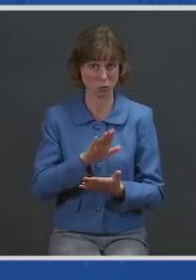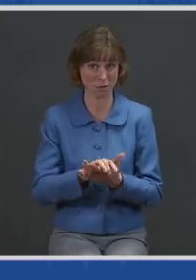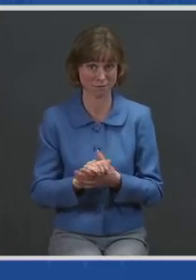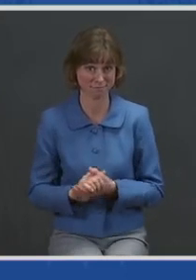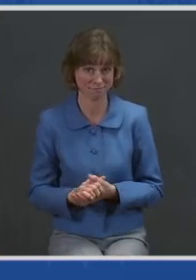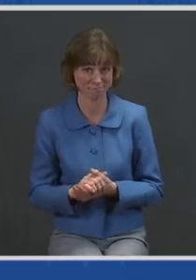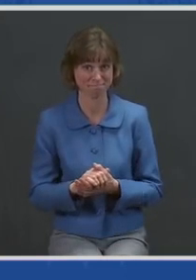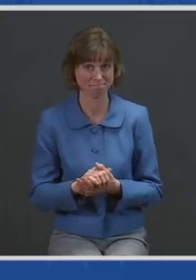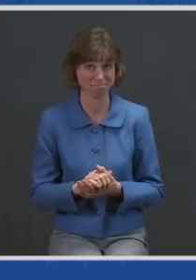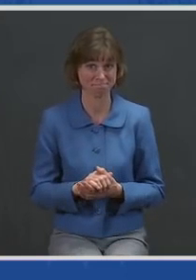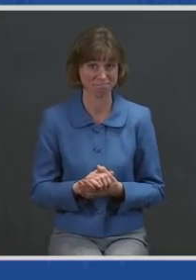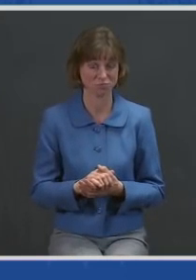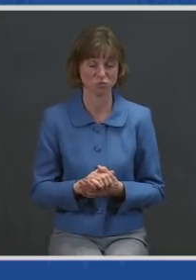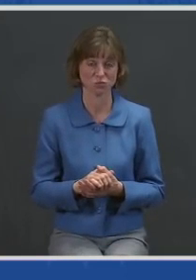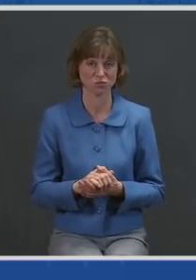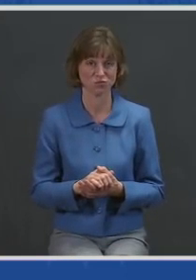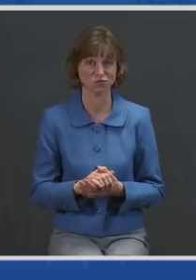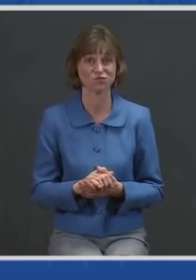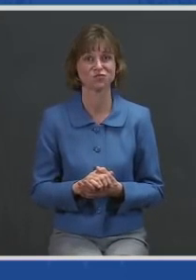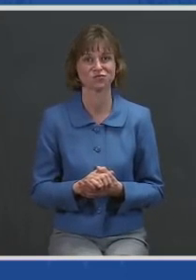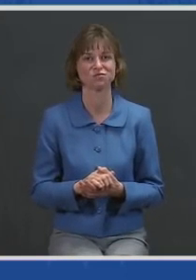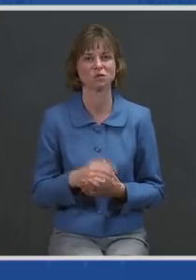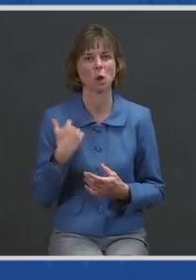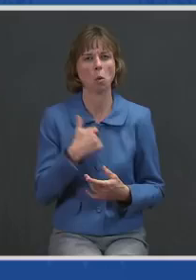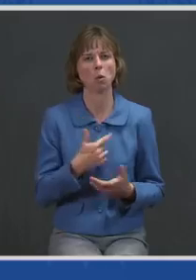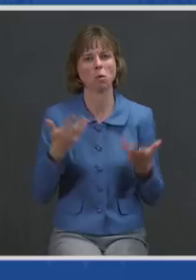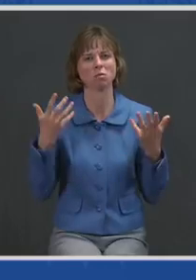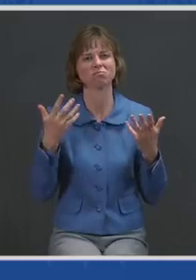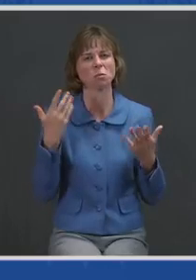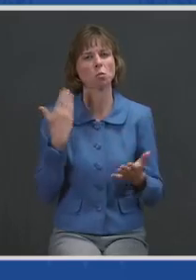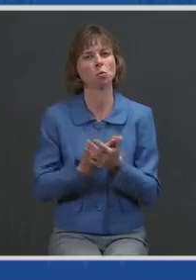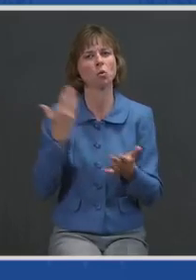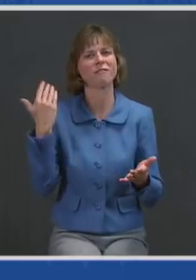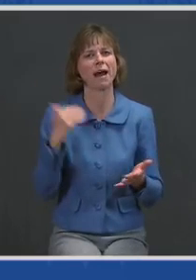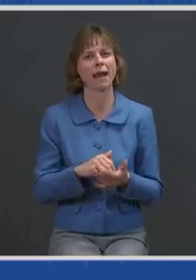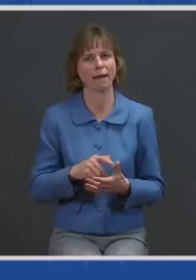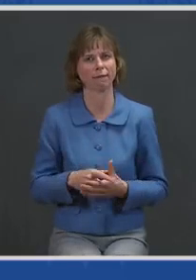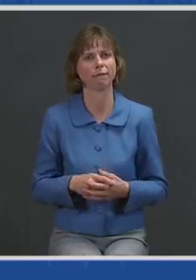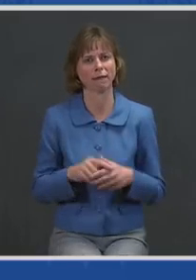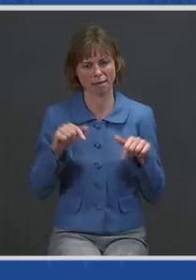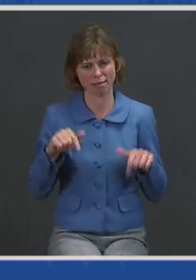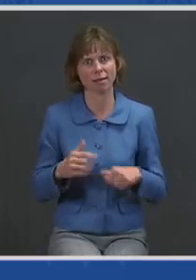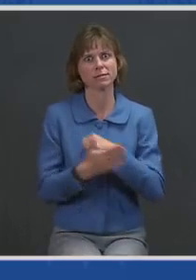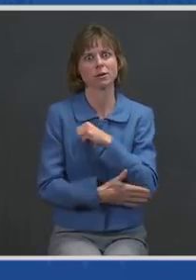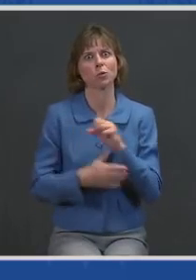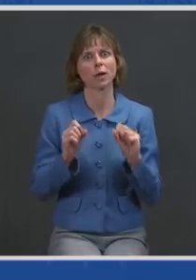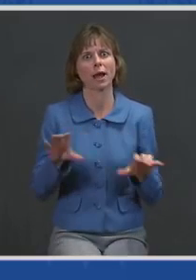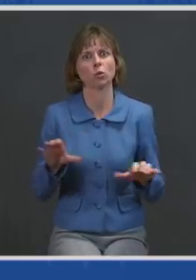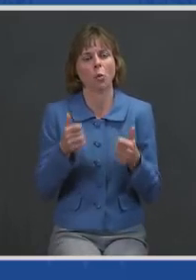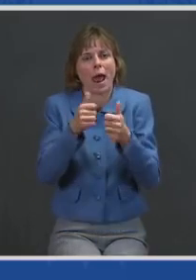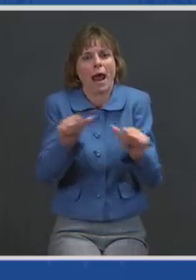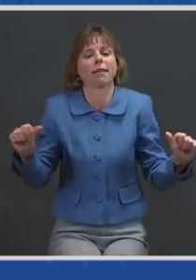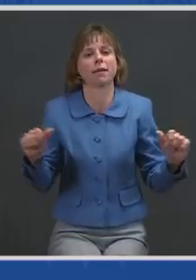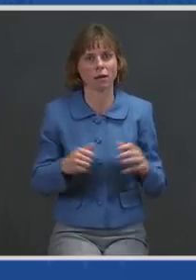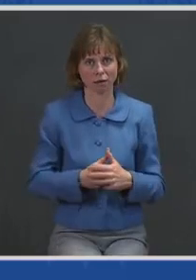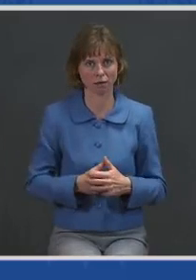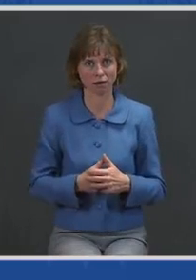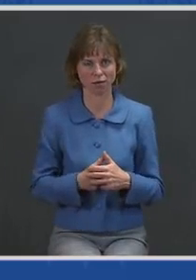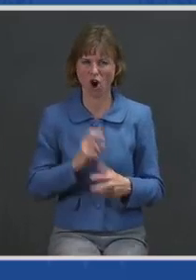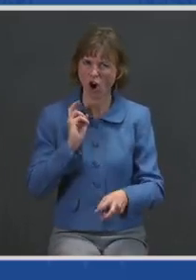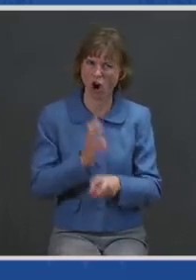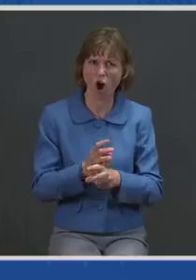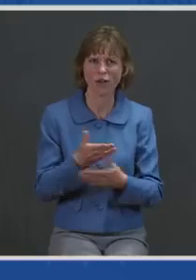And we'll have proven once again that this country can do anything, hard things,